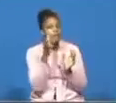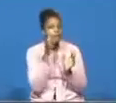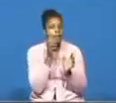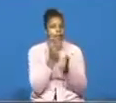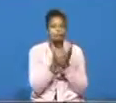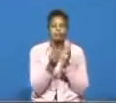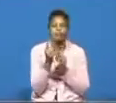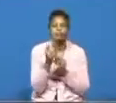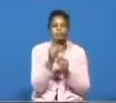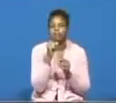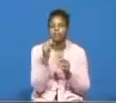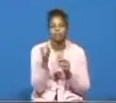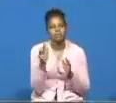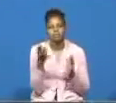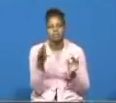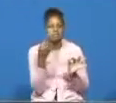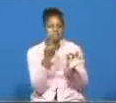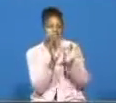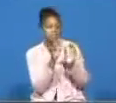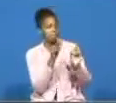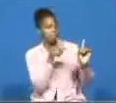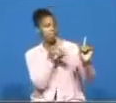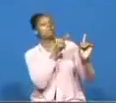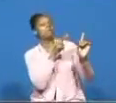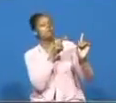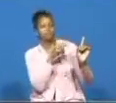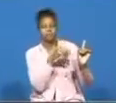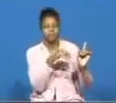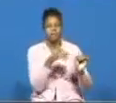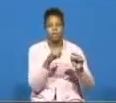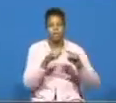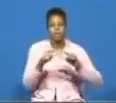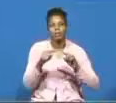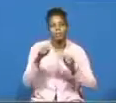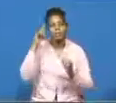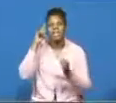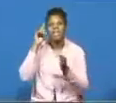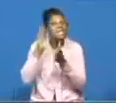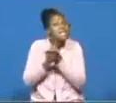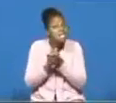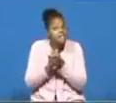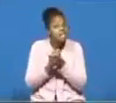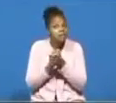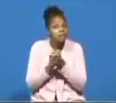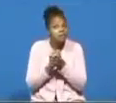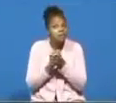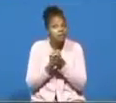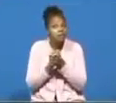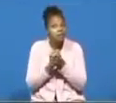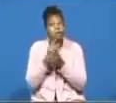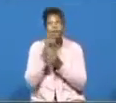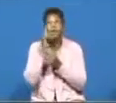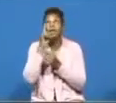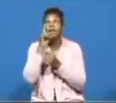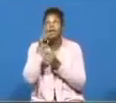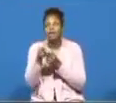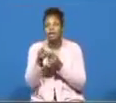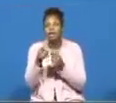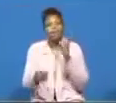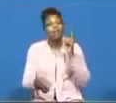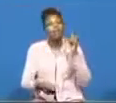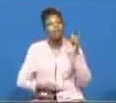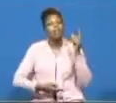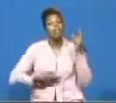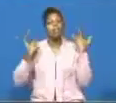not just a casual look when he looked upon it the bible says he lived praise his